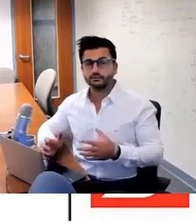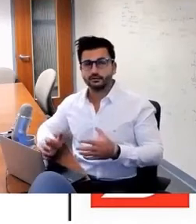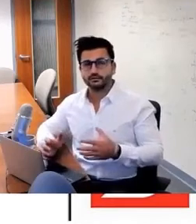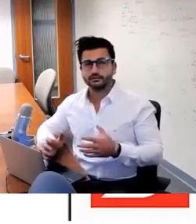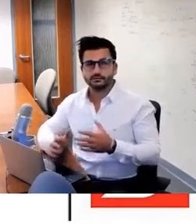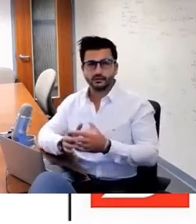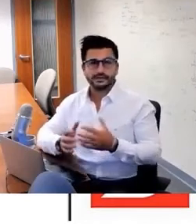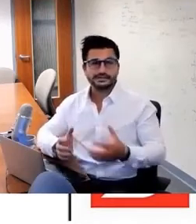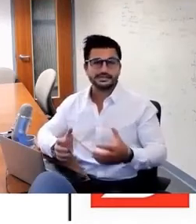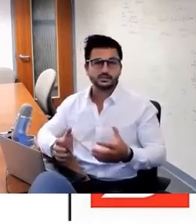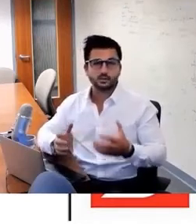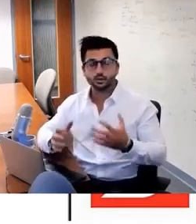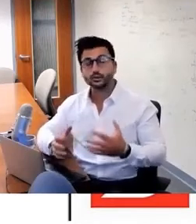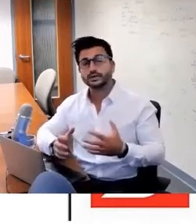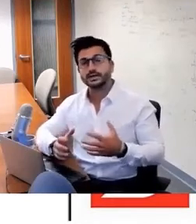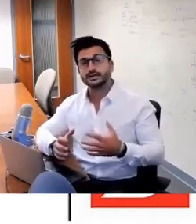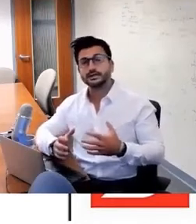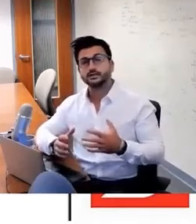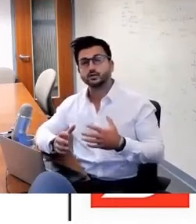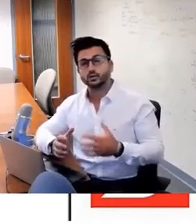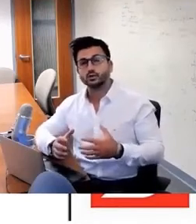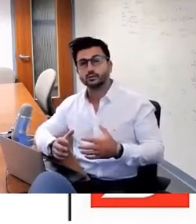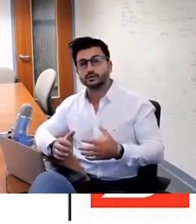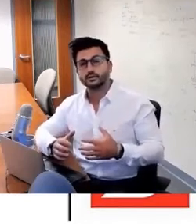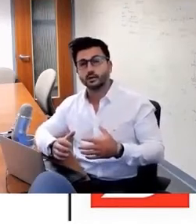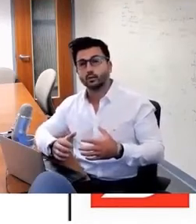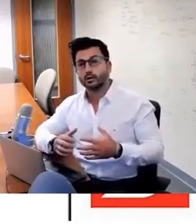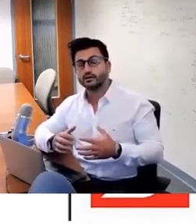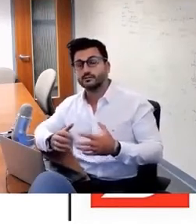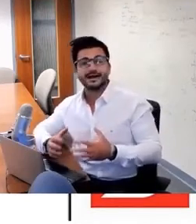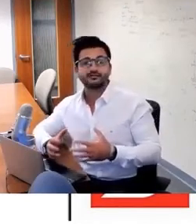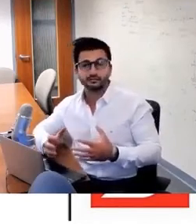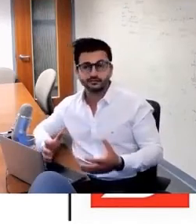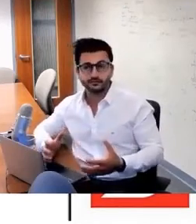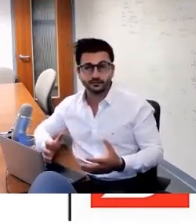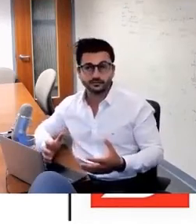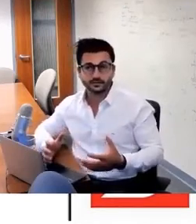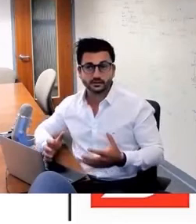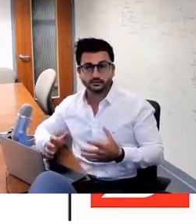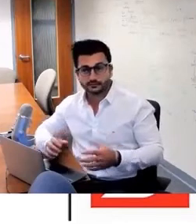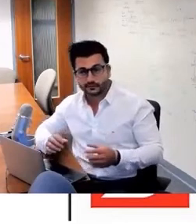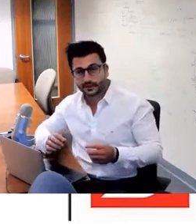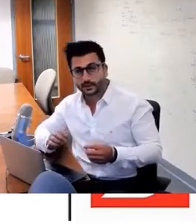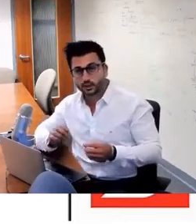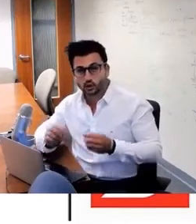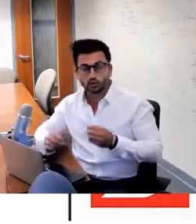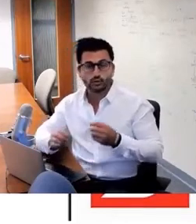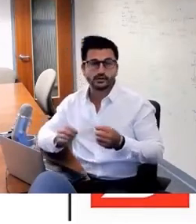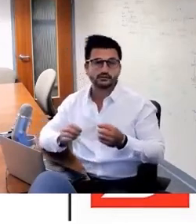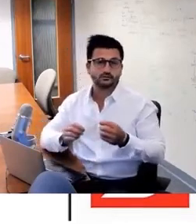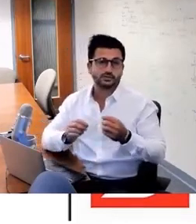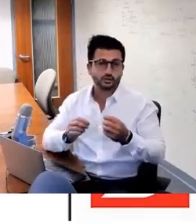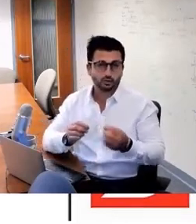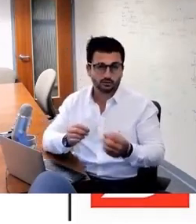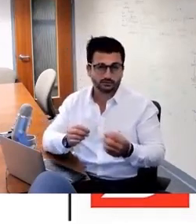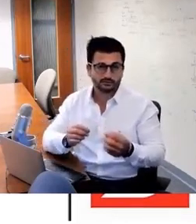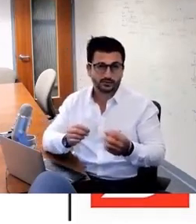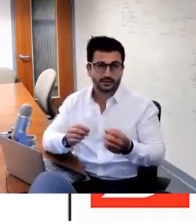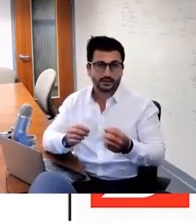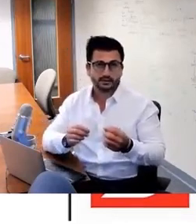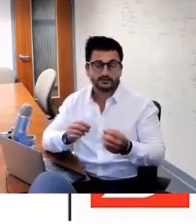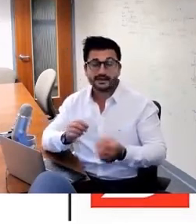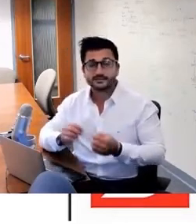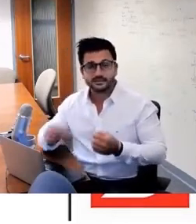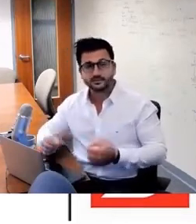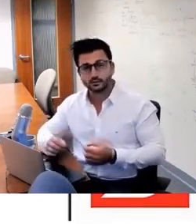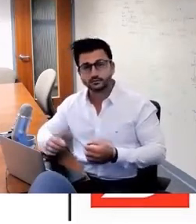and insurance. For instance, we're looking at to work with wealth management firms to find new ways to resolve